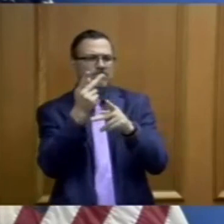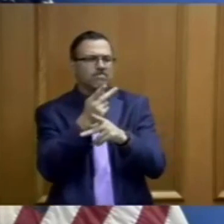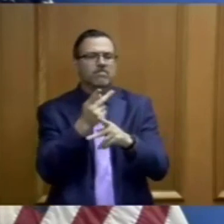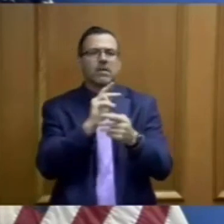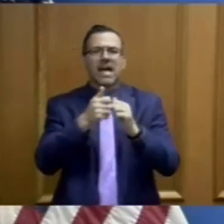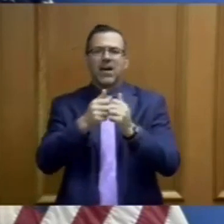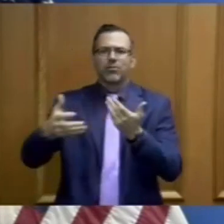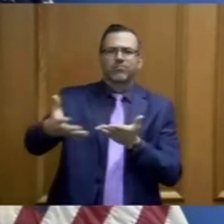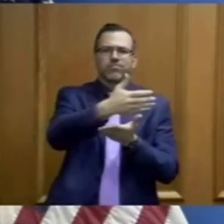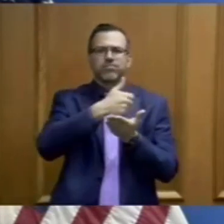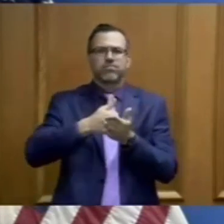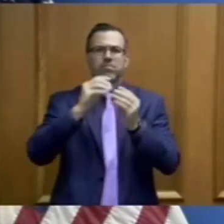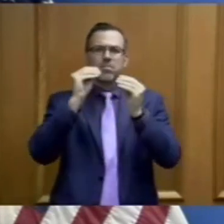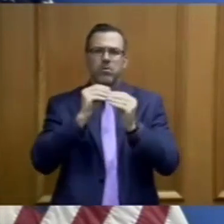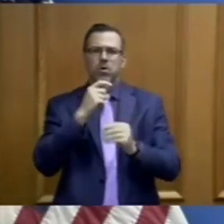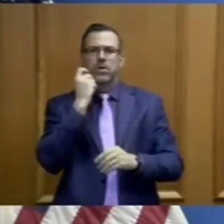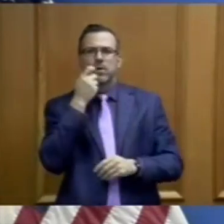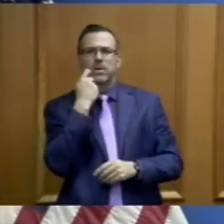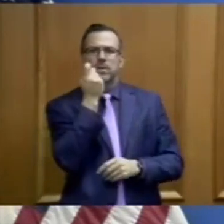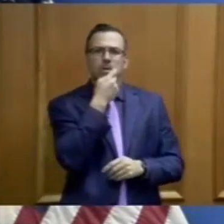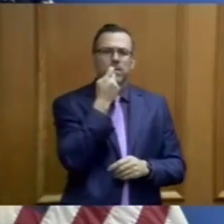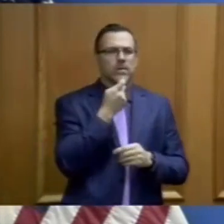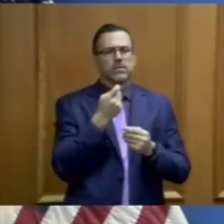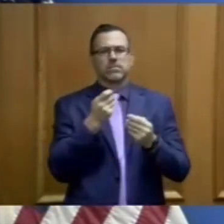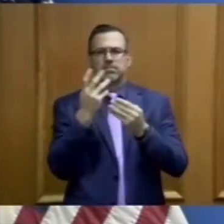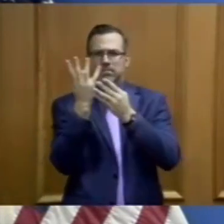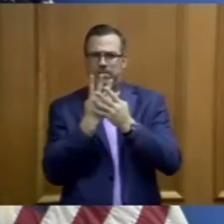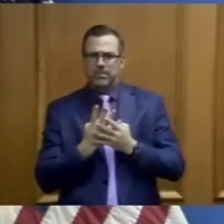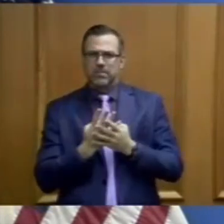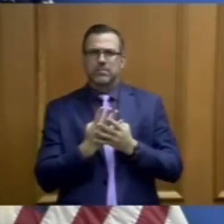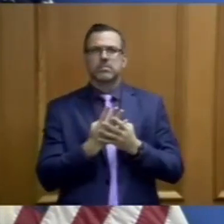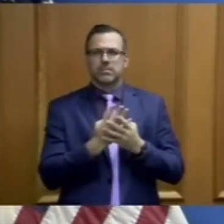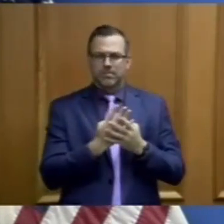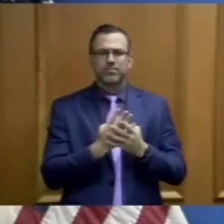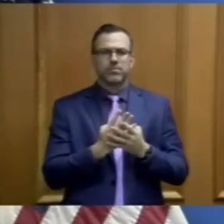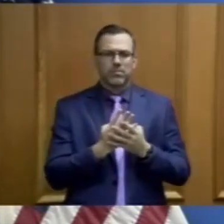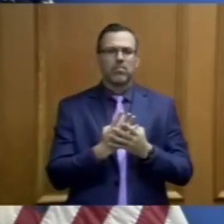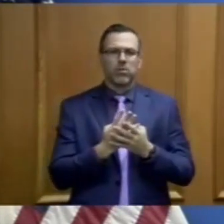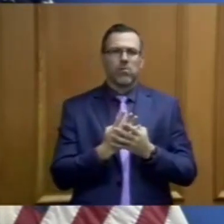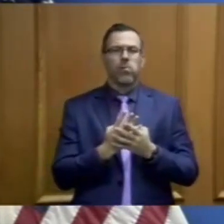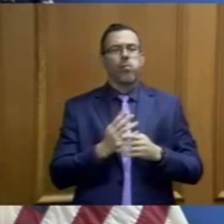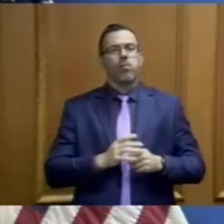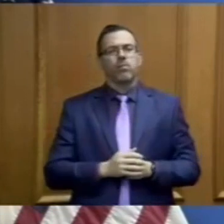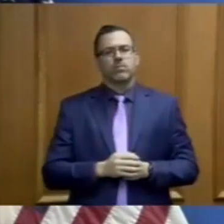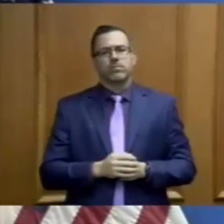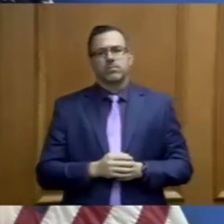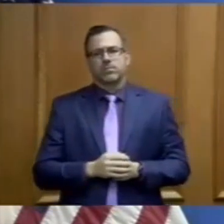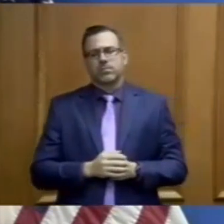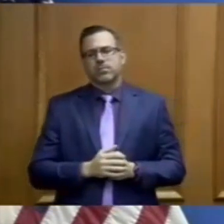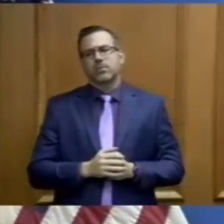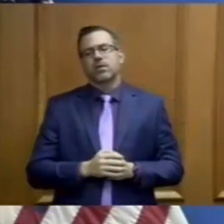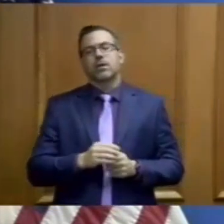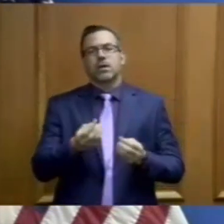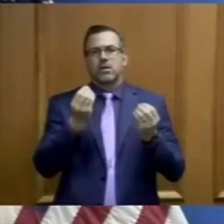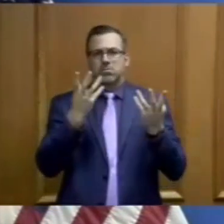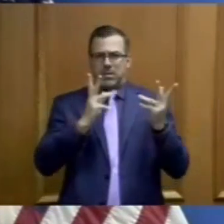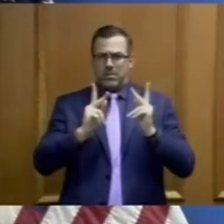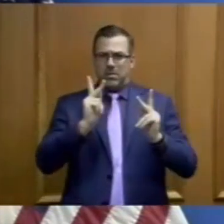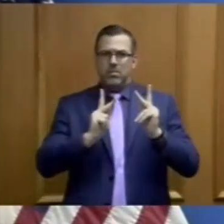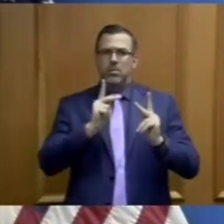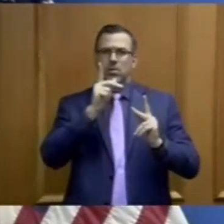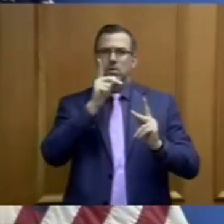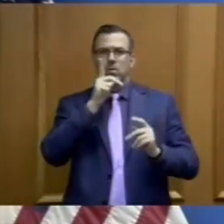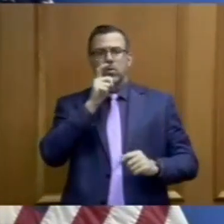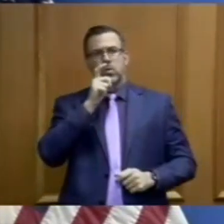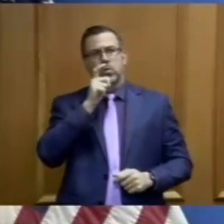more of their citizenry can be tested, especially those that are outside the realm of